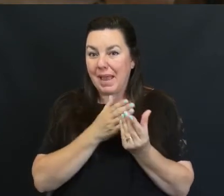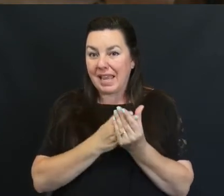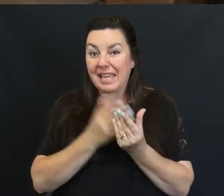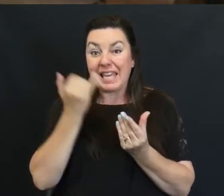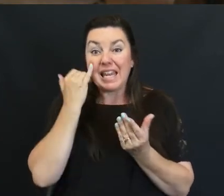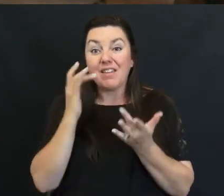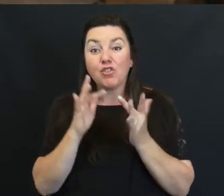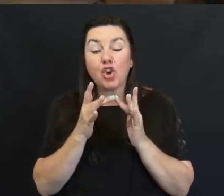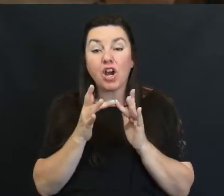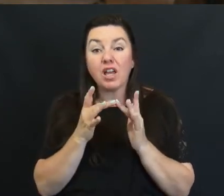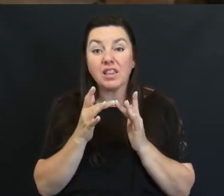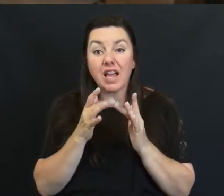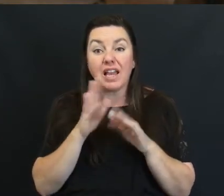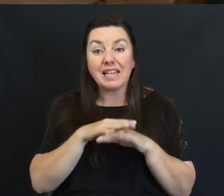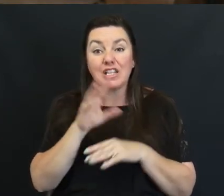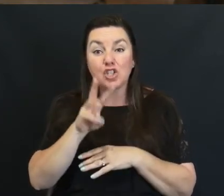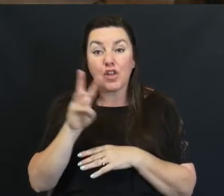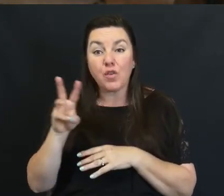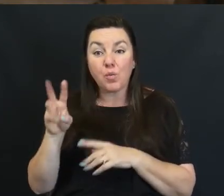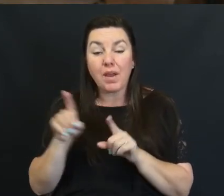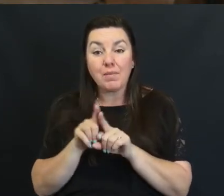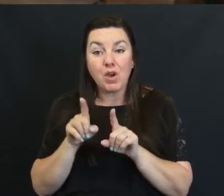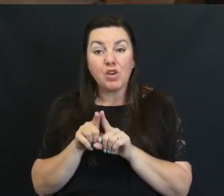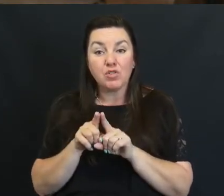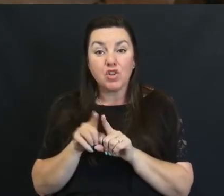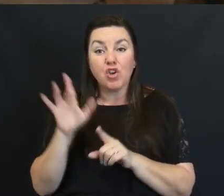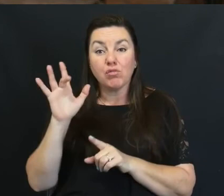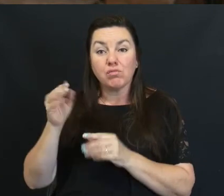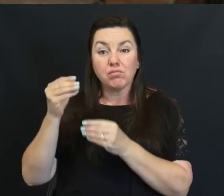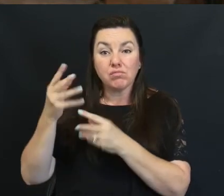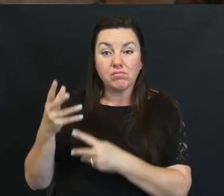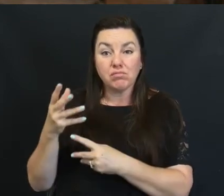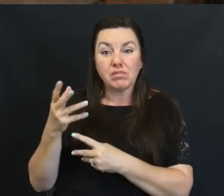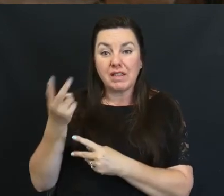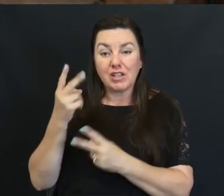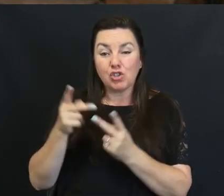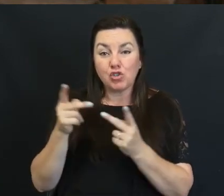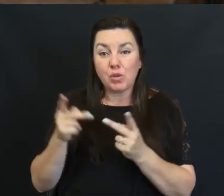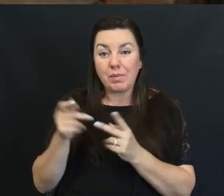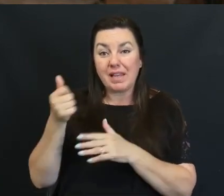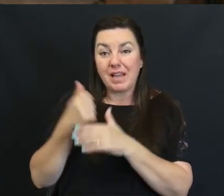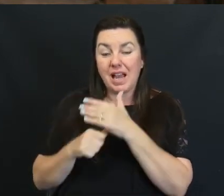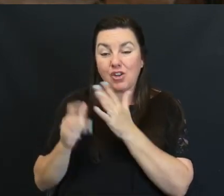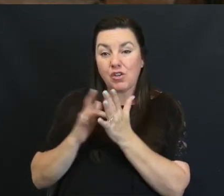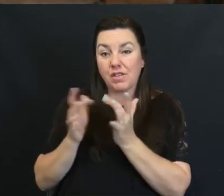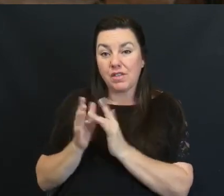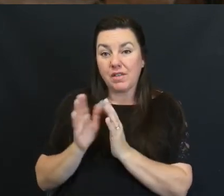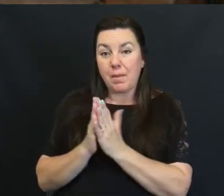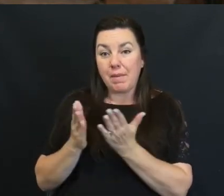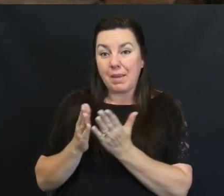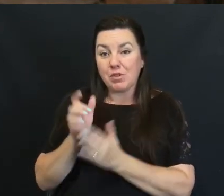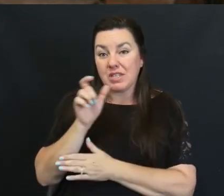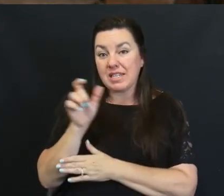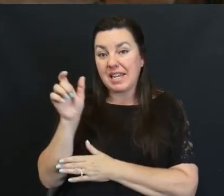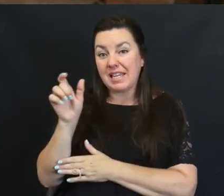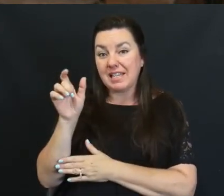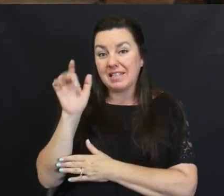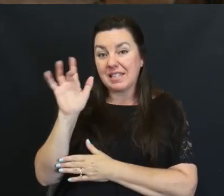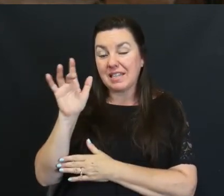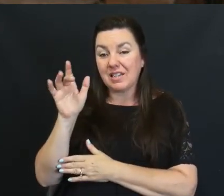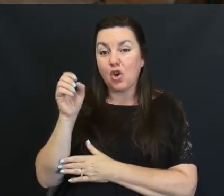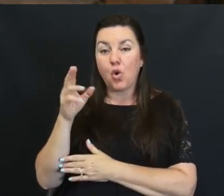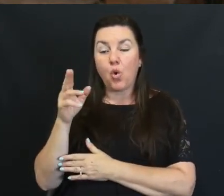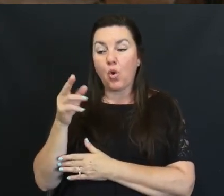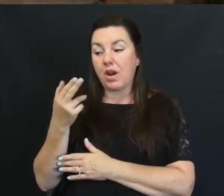This Is On Our Web Page As Well You Can Find It In Two Places It's Under The Bible Studies Tab Or It's Under The